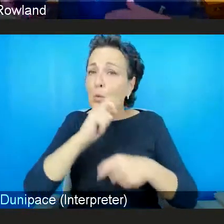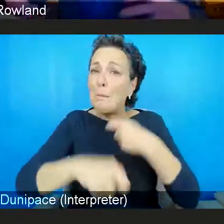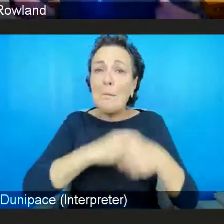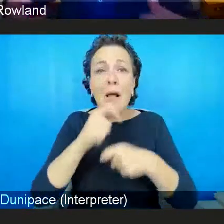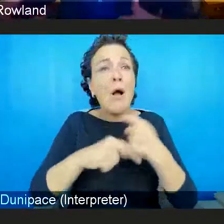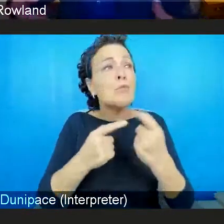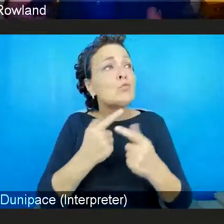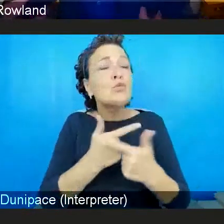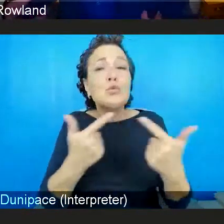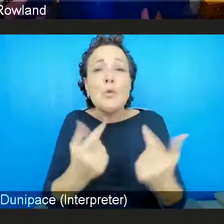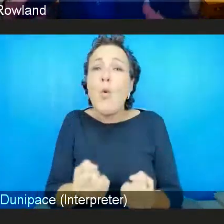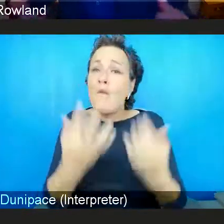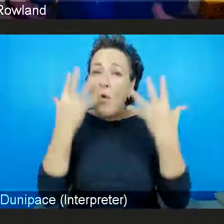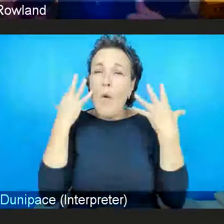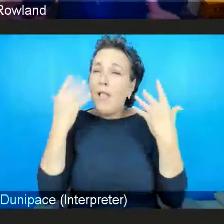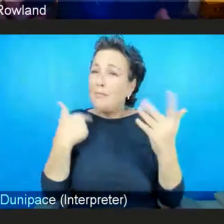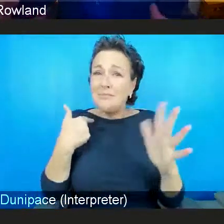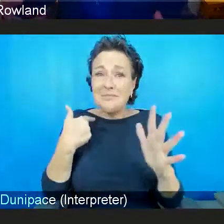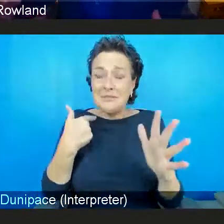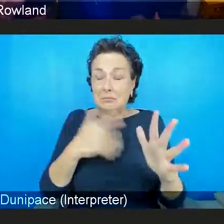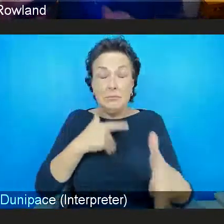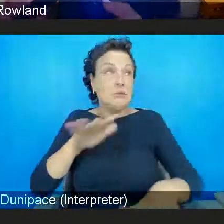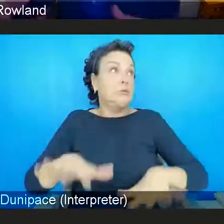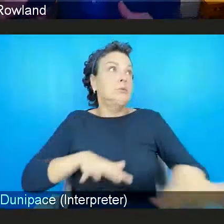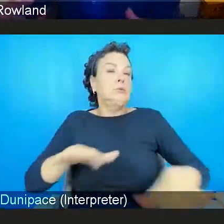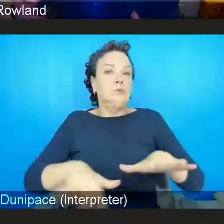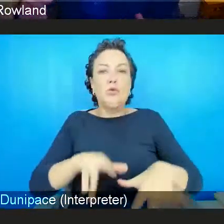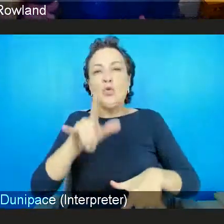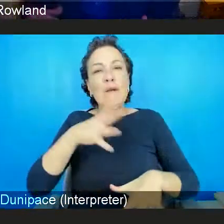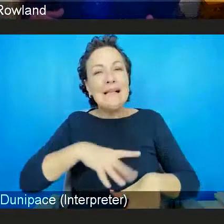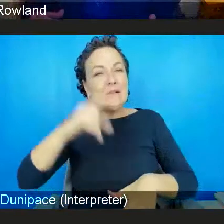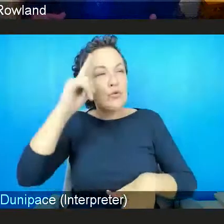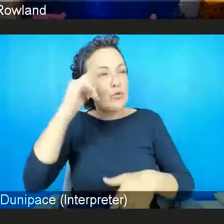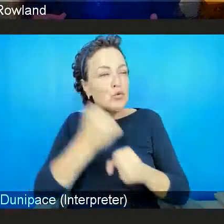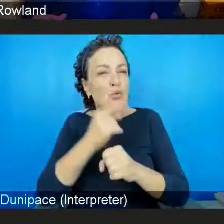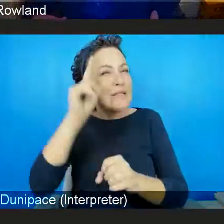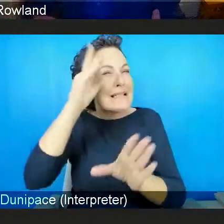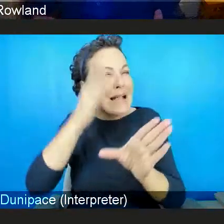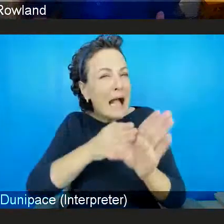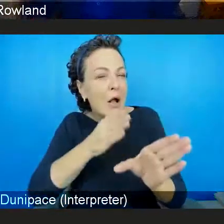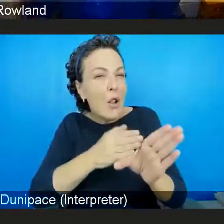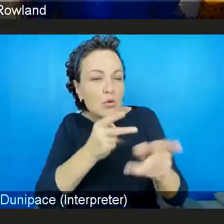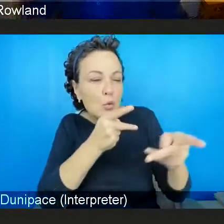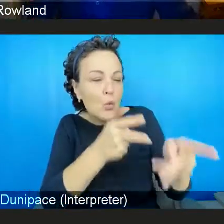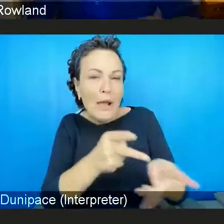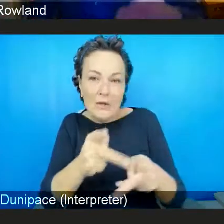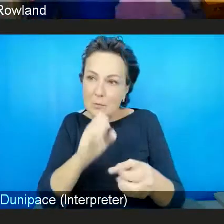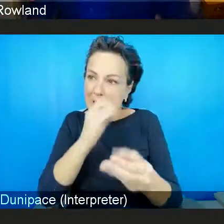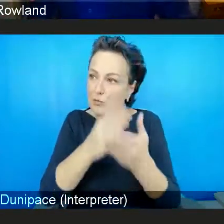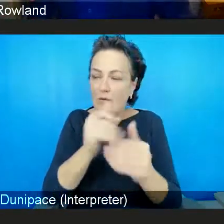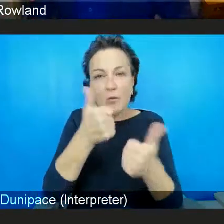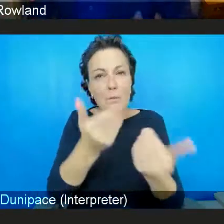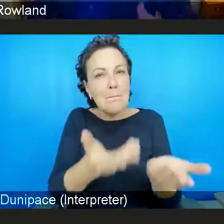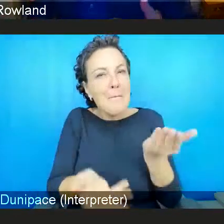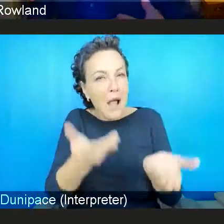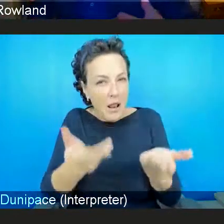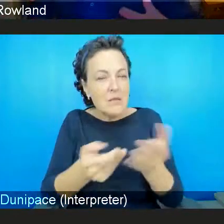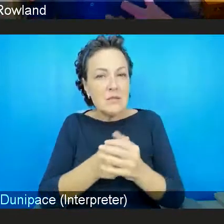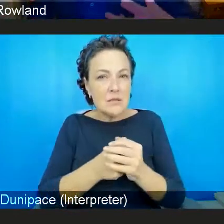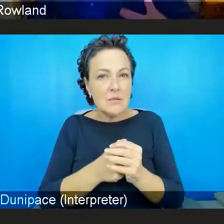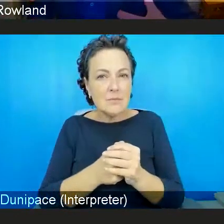steps that we can take to get the best of that balance. And I think that's going to be really crucial, not least